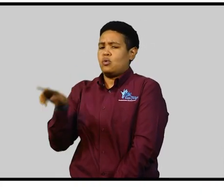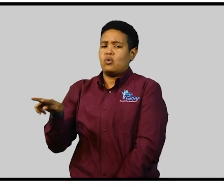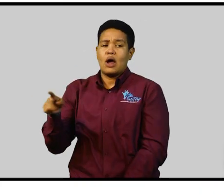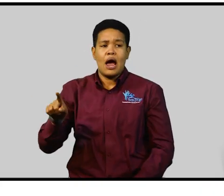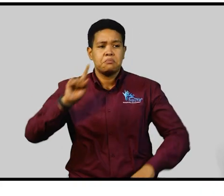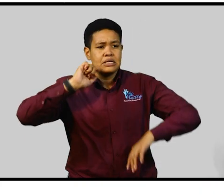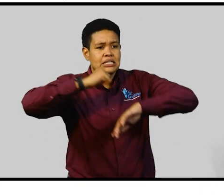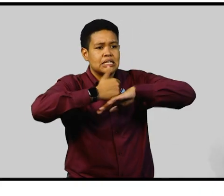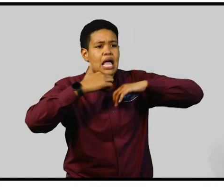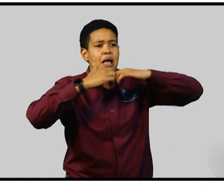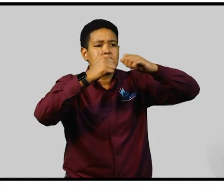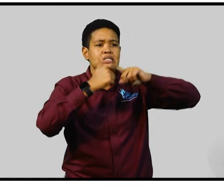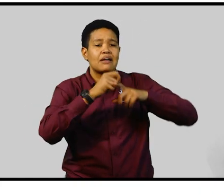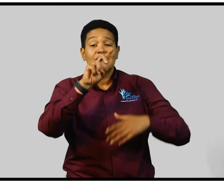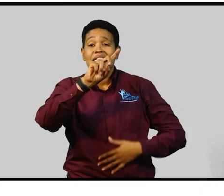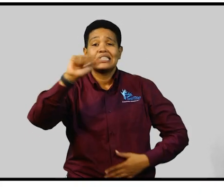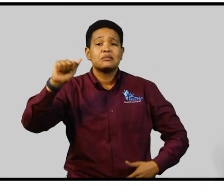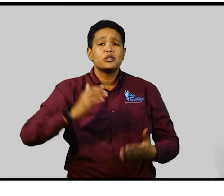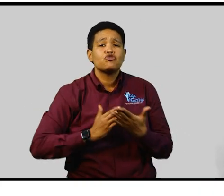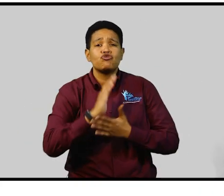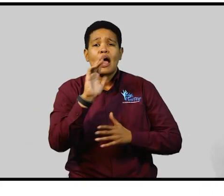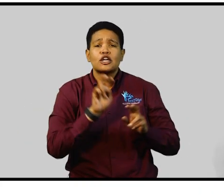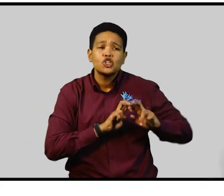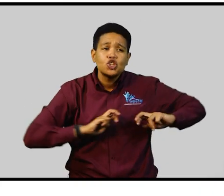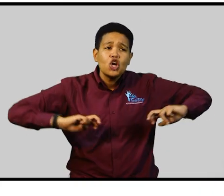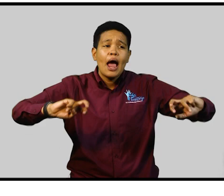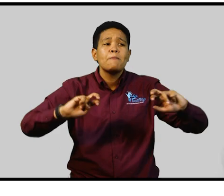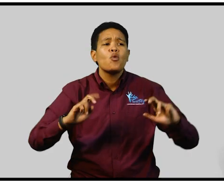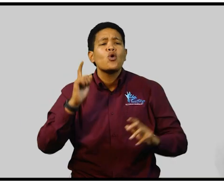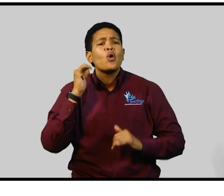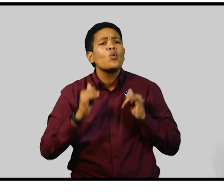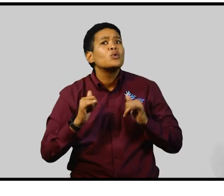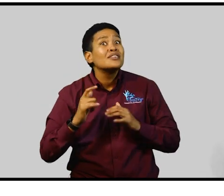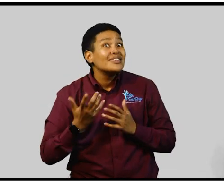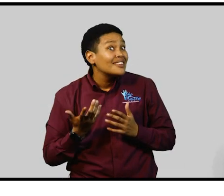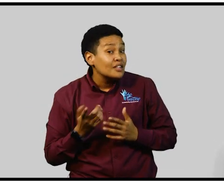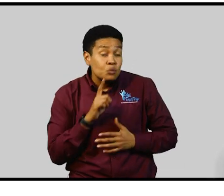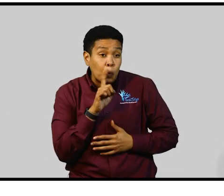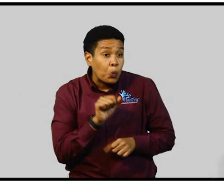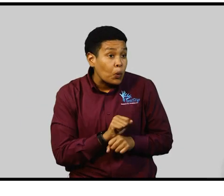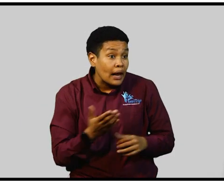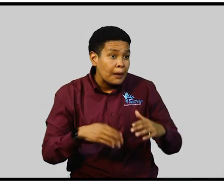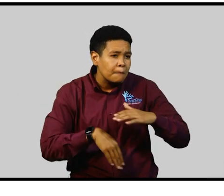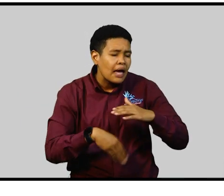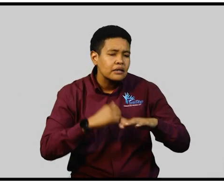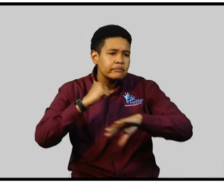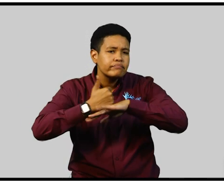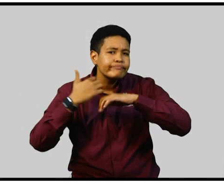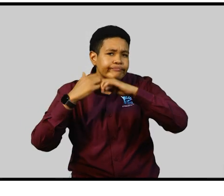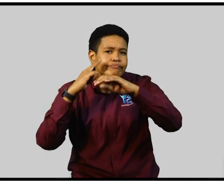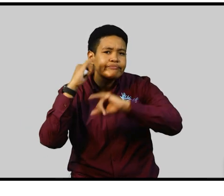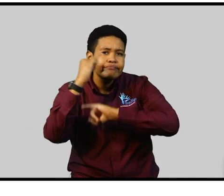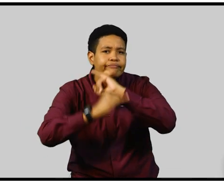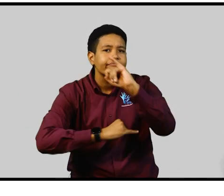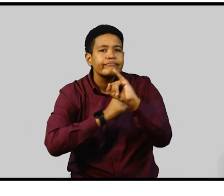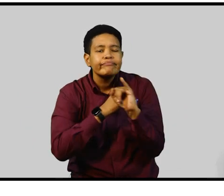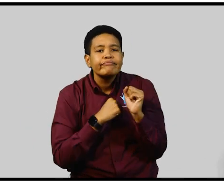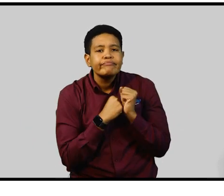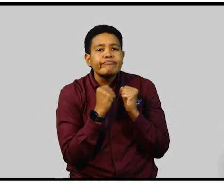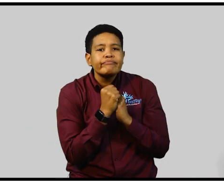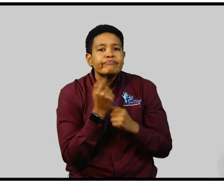see the establishment of a disability rights tribunal, which basically will set the institutional